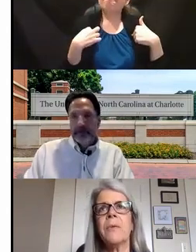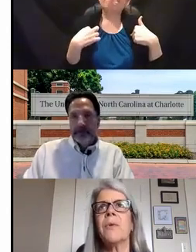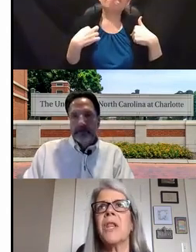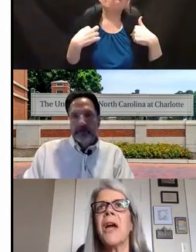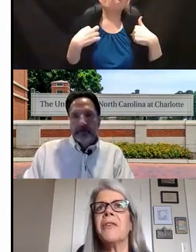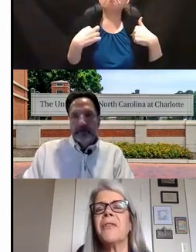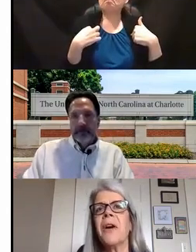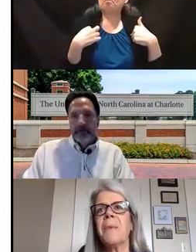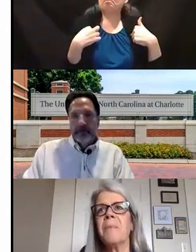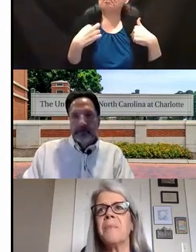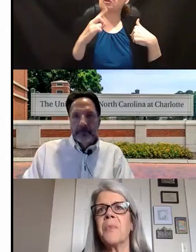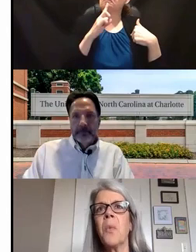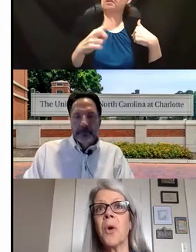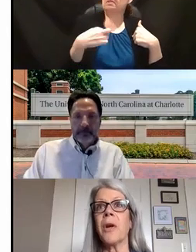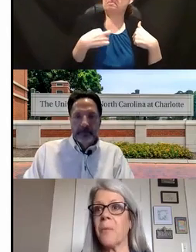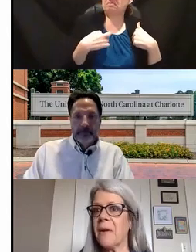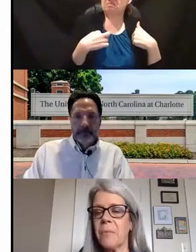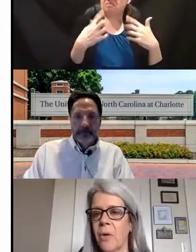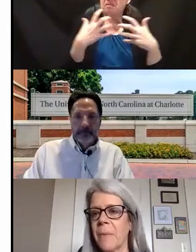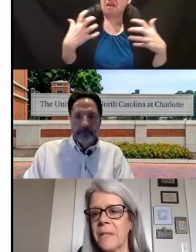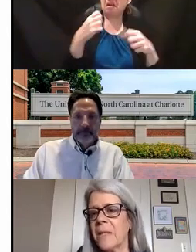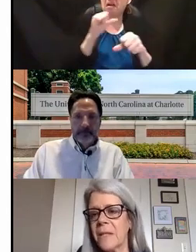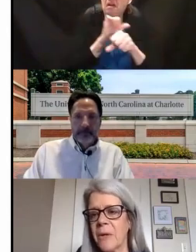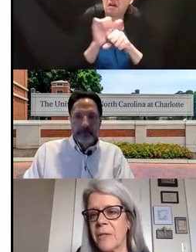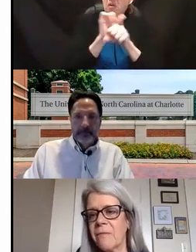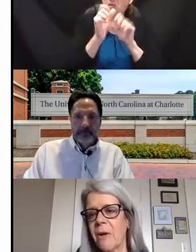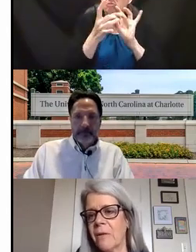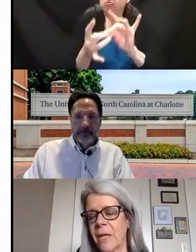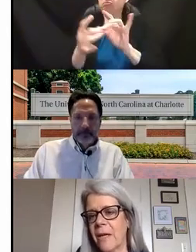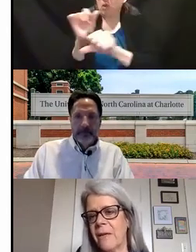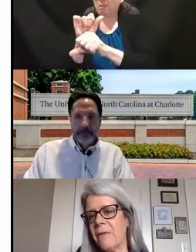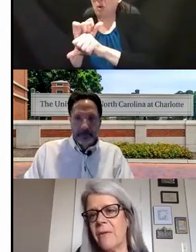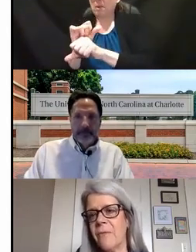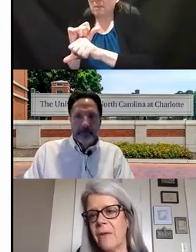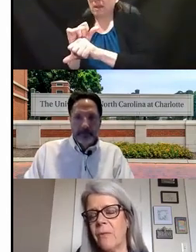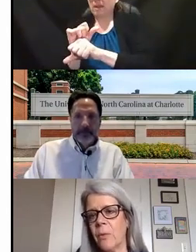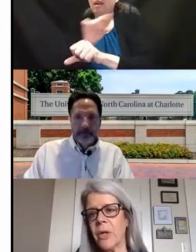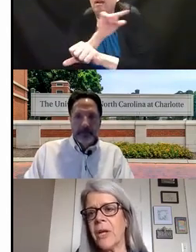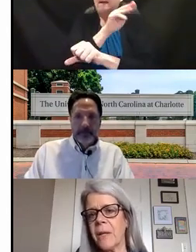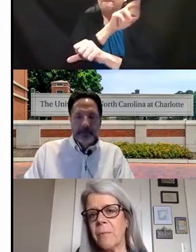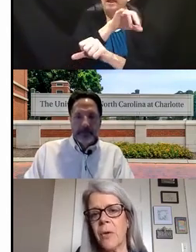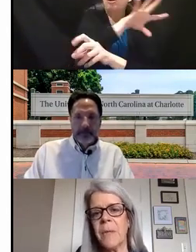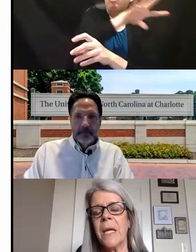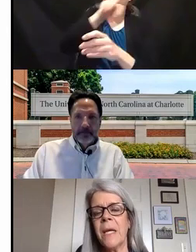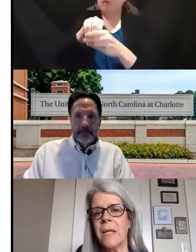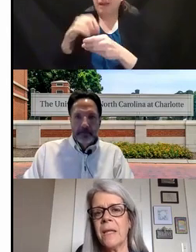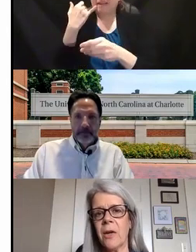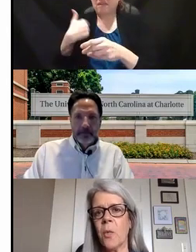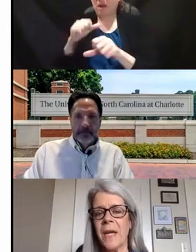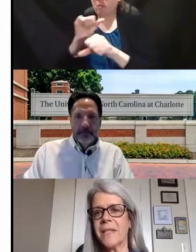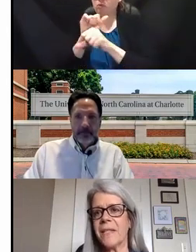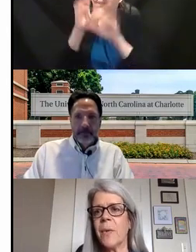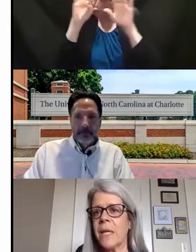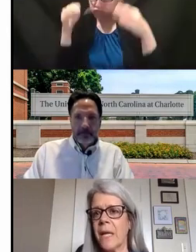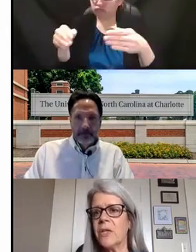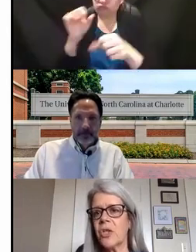don't do a lot of work around employment unless Mary's involved. If we're working on employment, then there